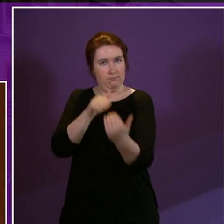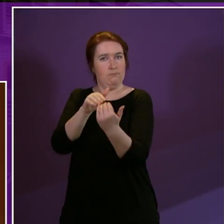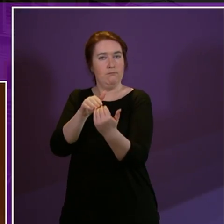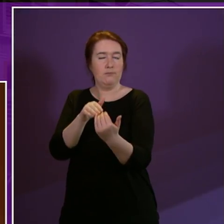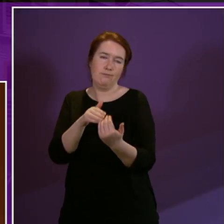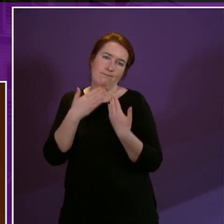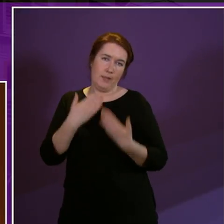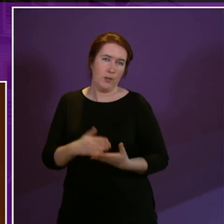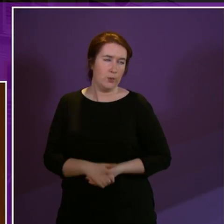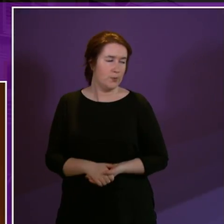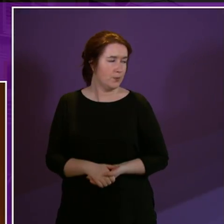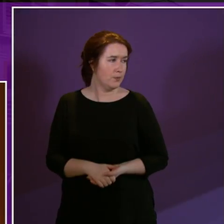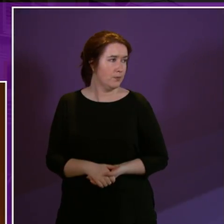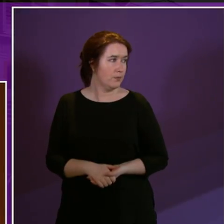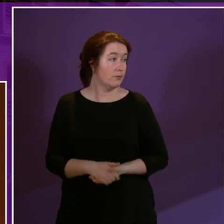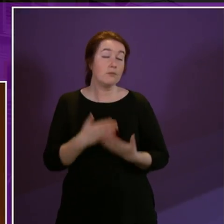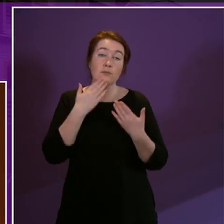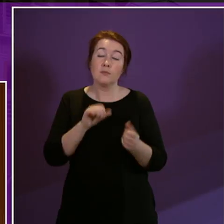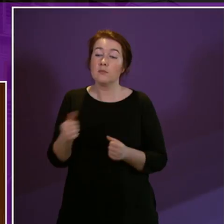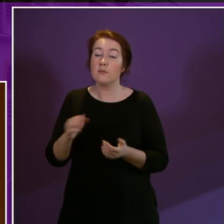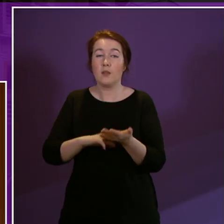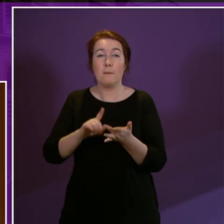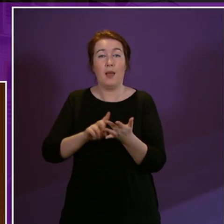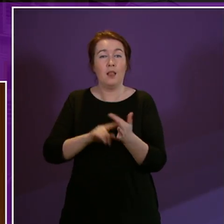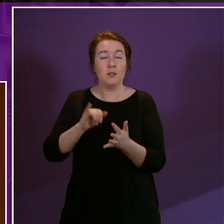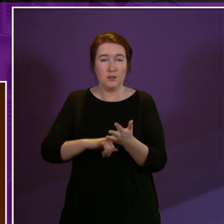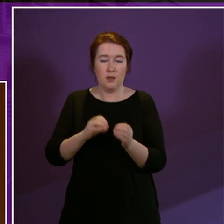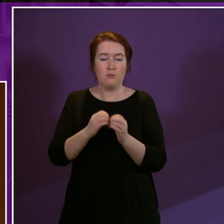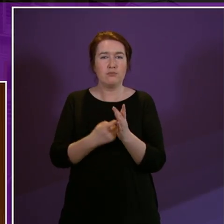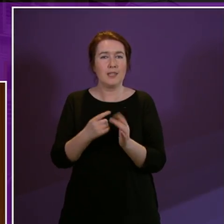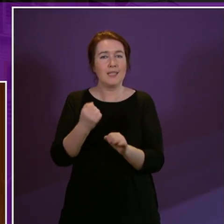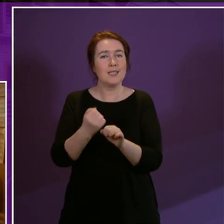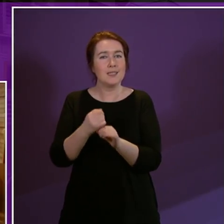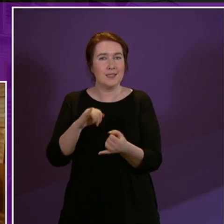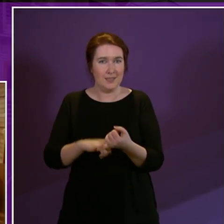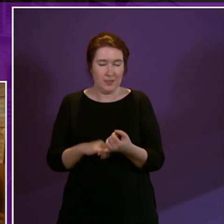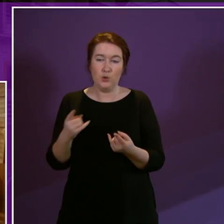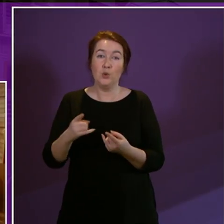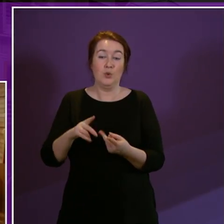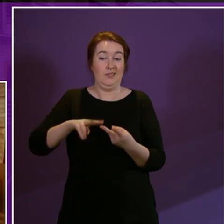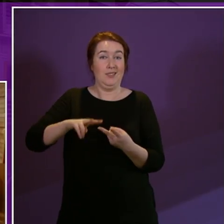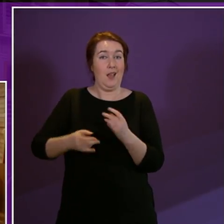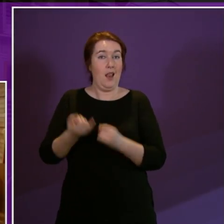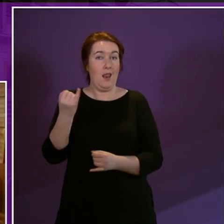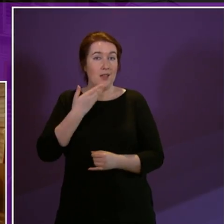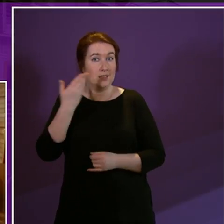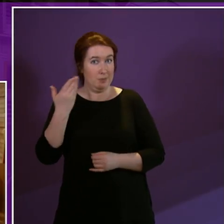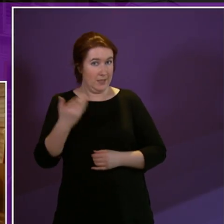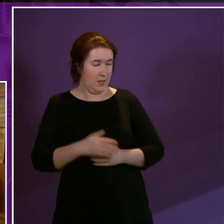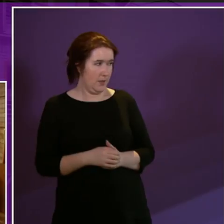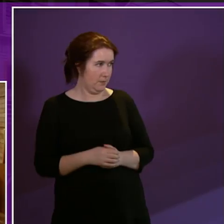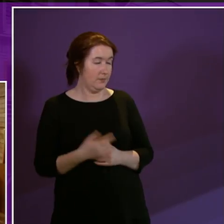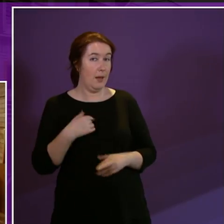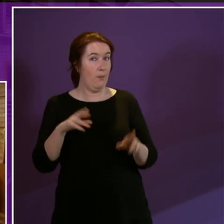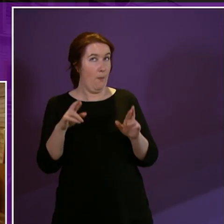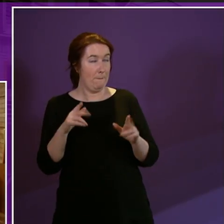thank you very much I call Myles Briggs we follow by Joan McAlpine Mr Briggs you are the penultimate speaker I say this